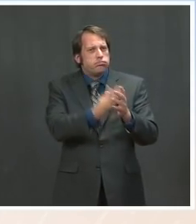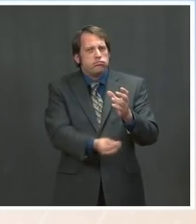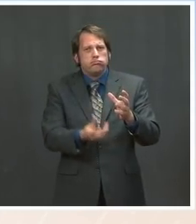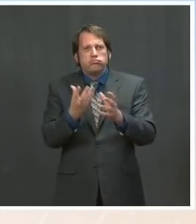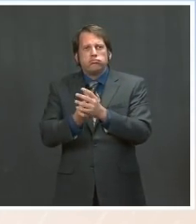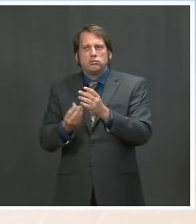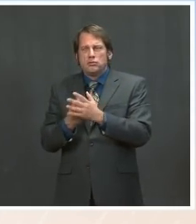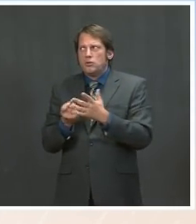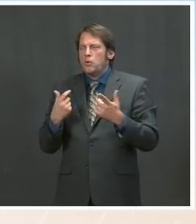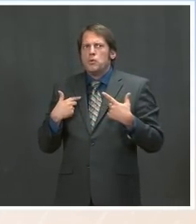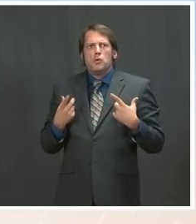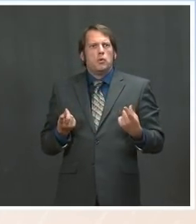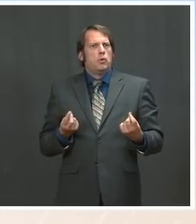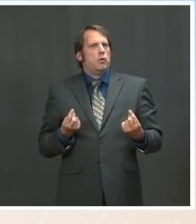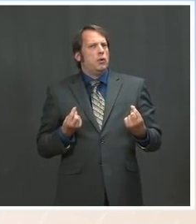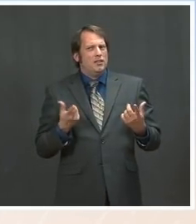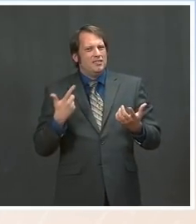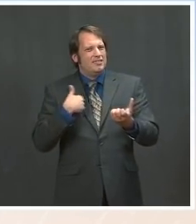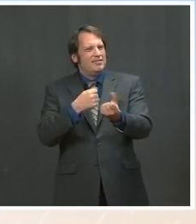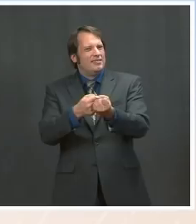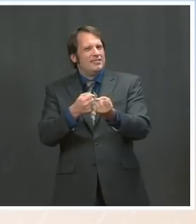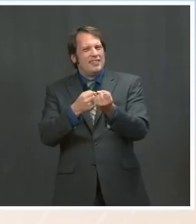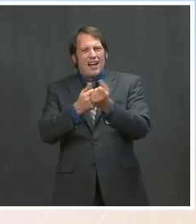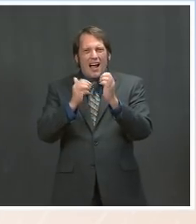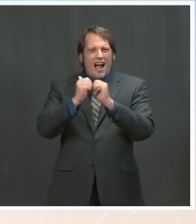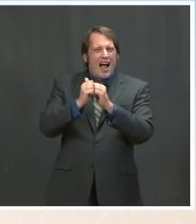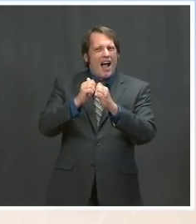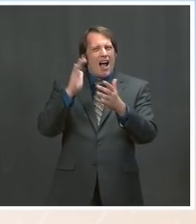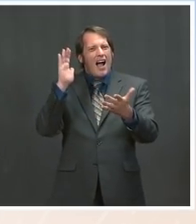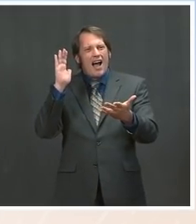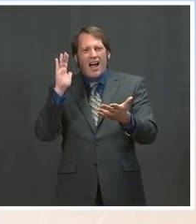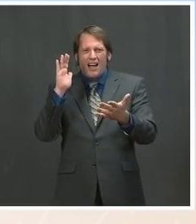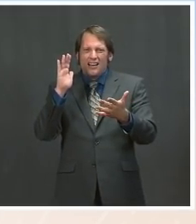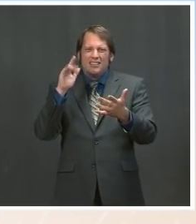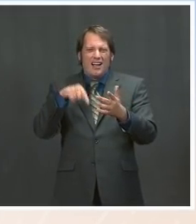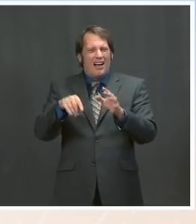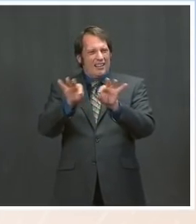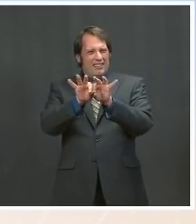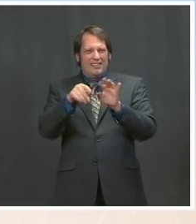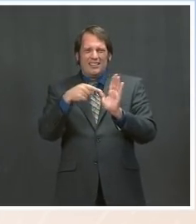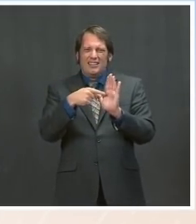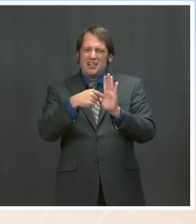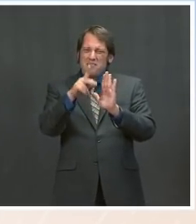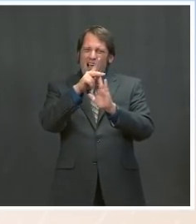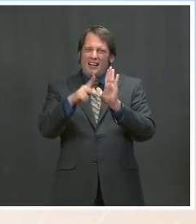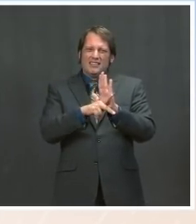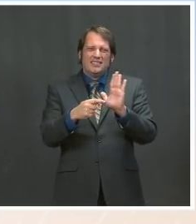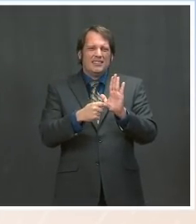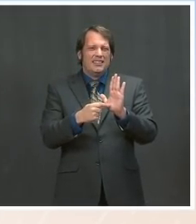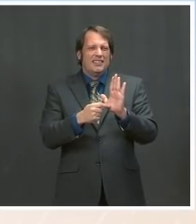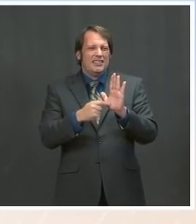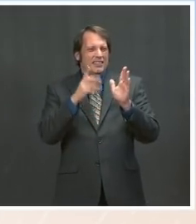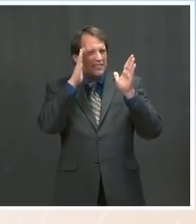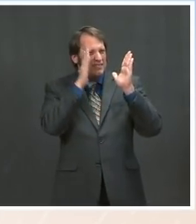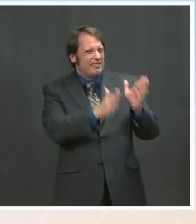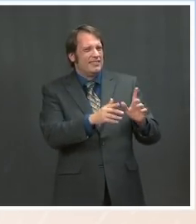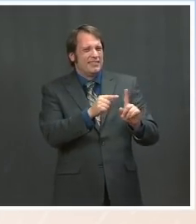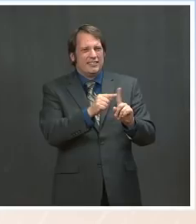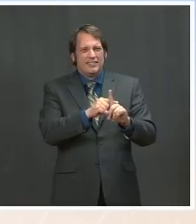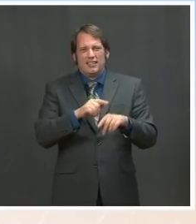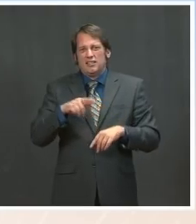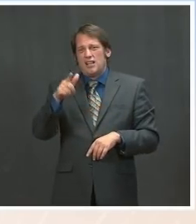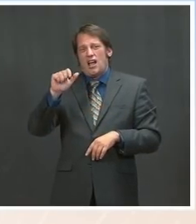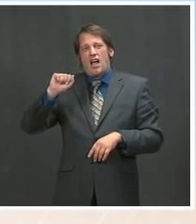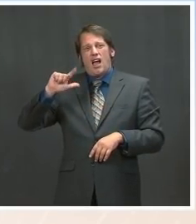will say that there are also some discussions and policies, and to go back to an earlier question, the discussions about Alexei Navalny in a separate